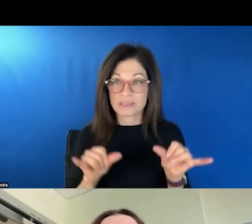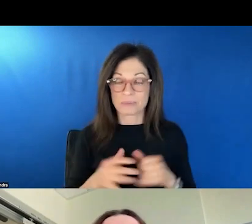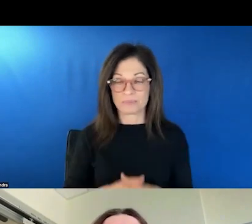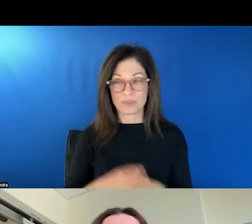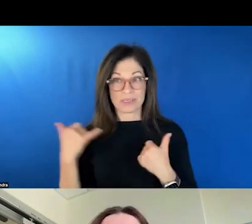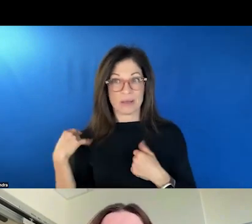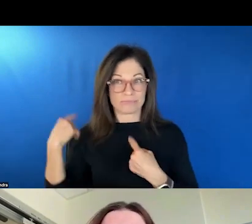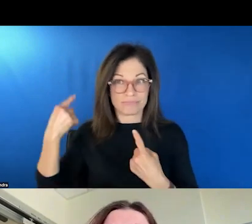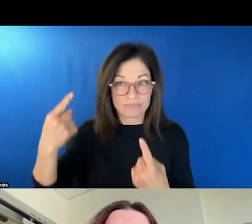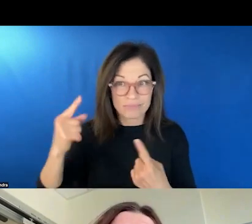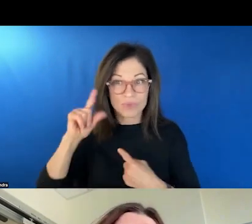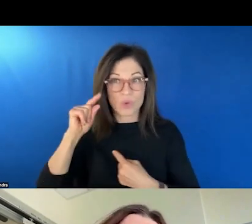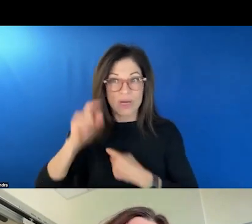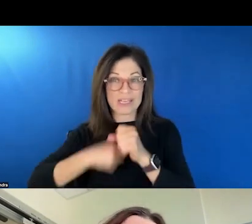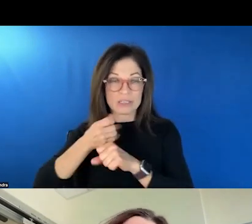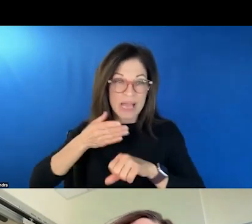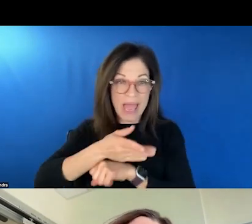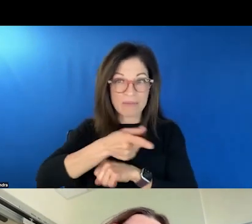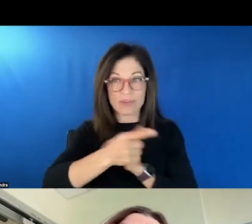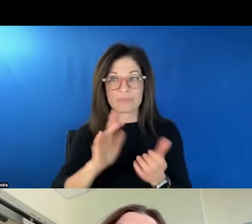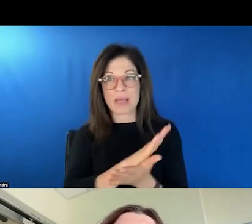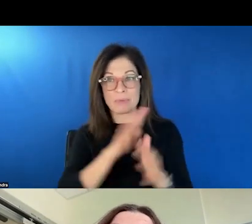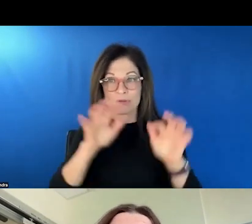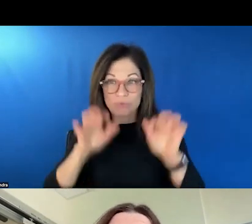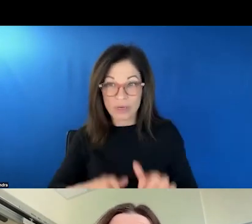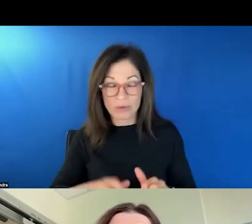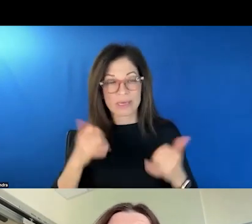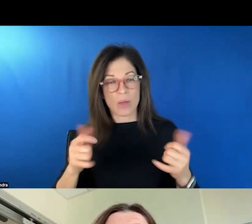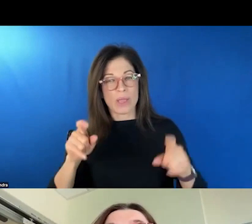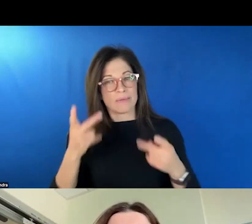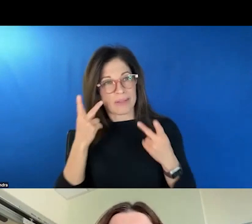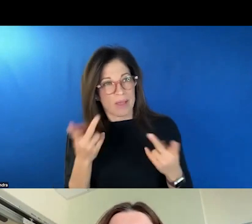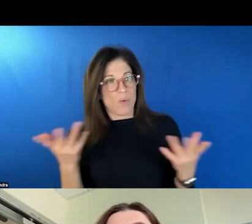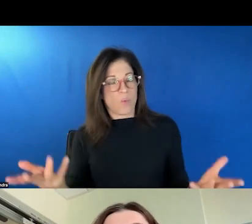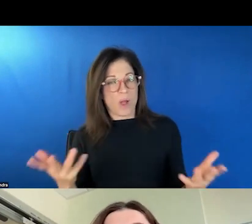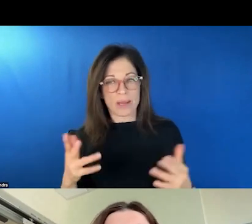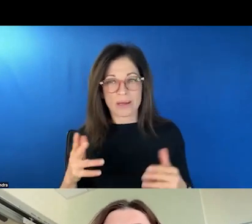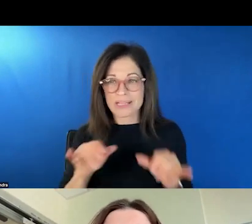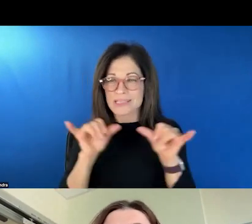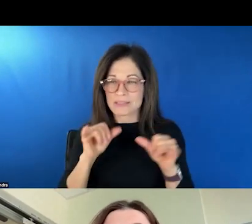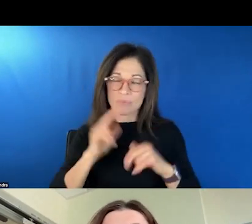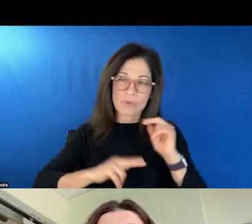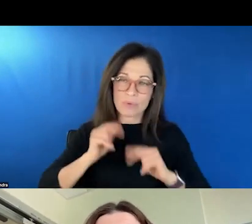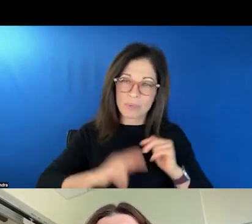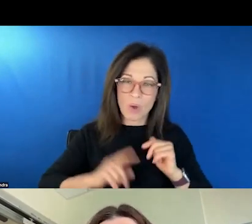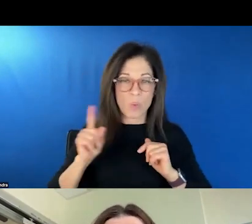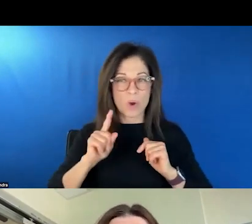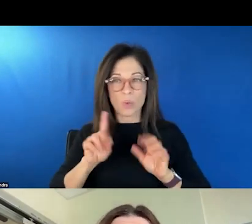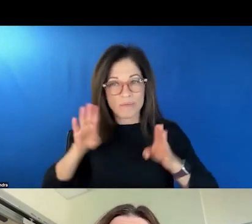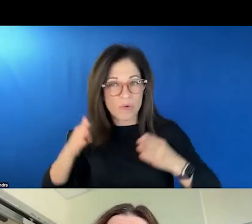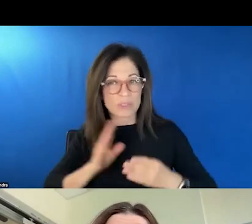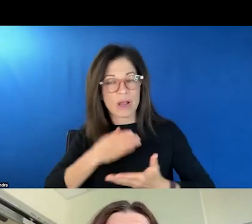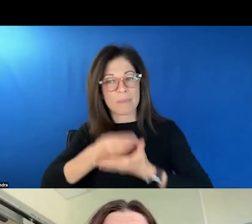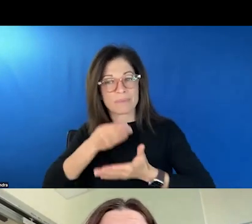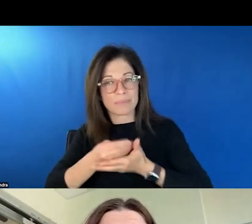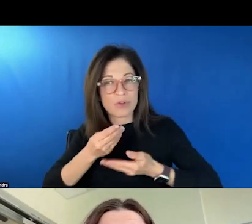years after this paper, we have to look at what infrastructure have we built? Where are we putting our budgetary resources? And